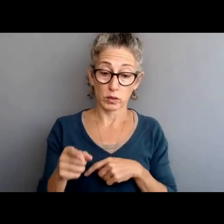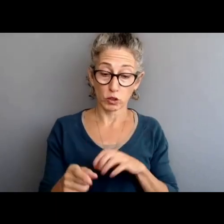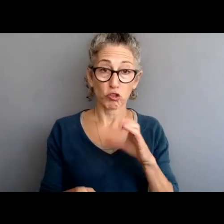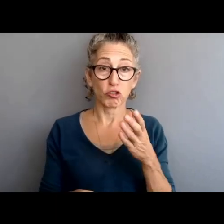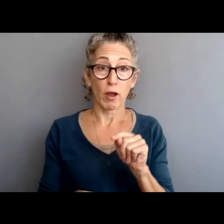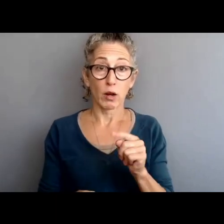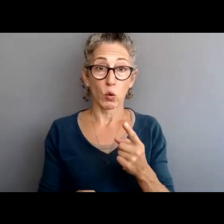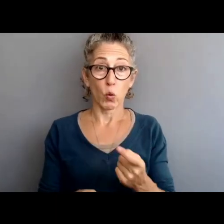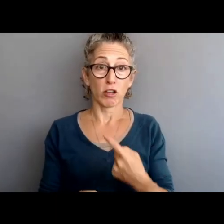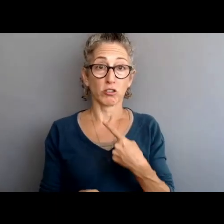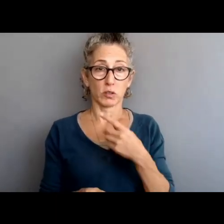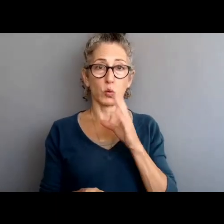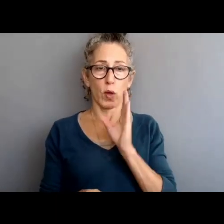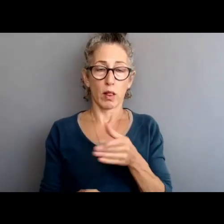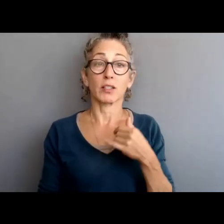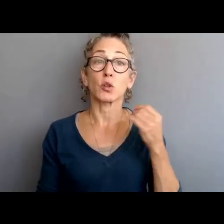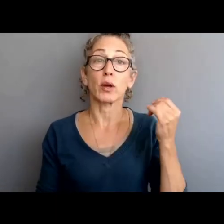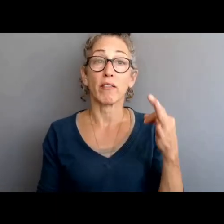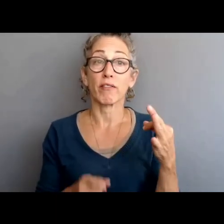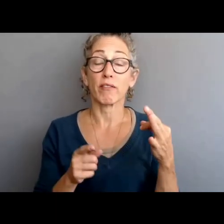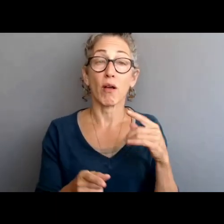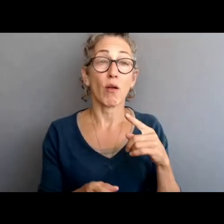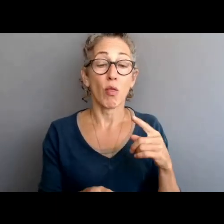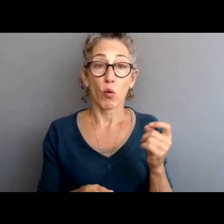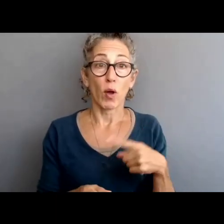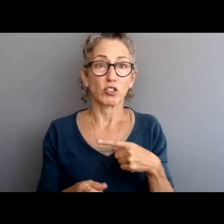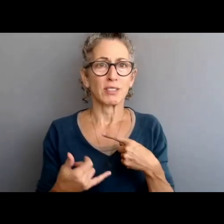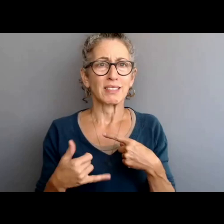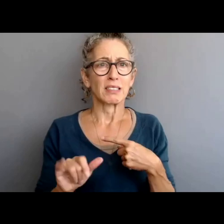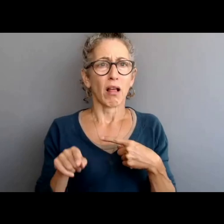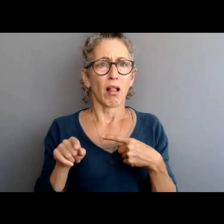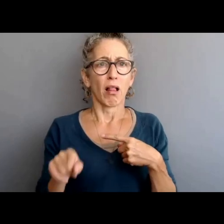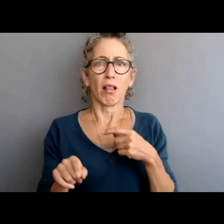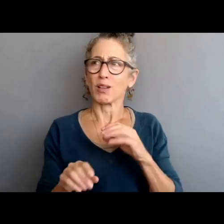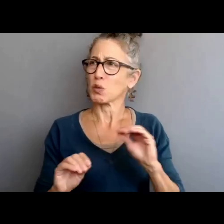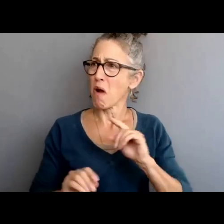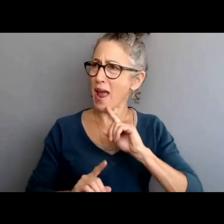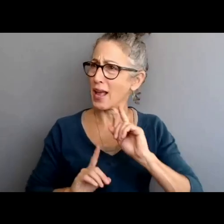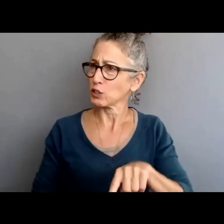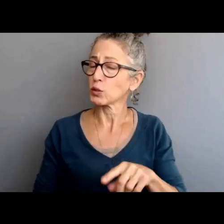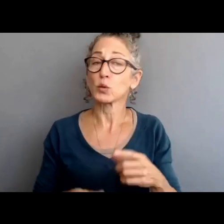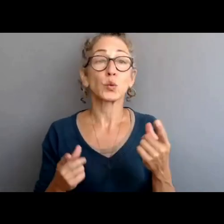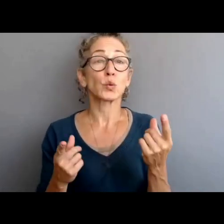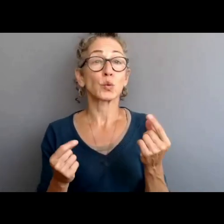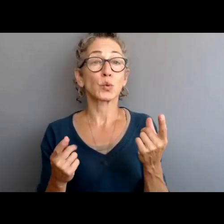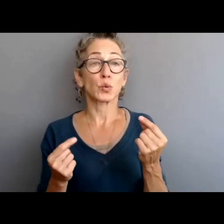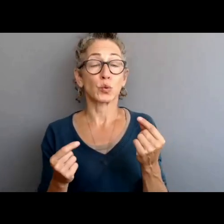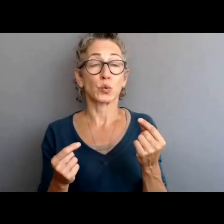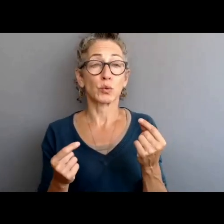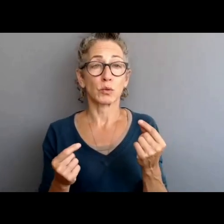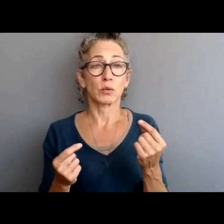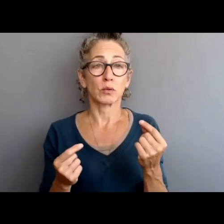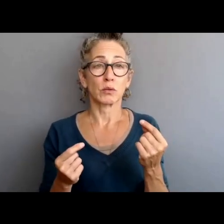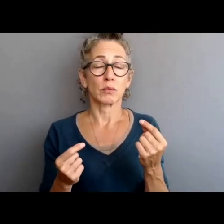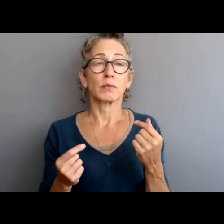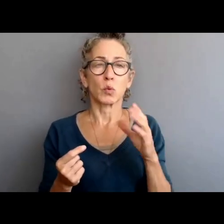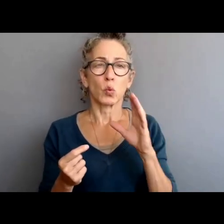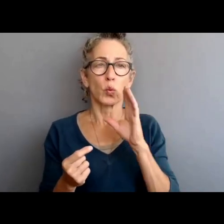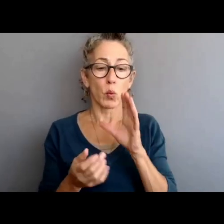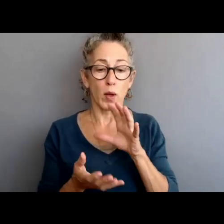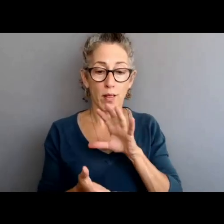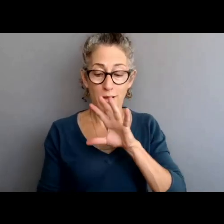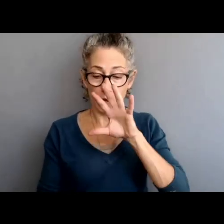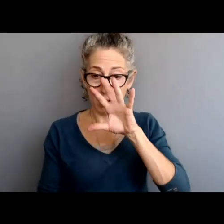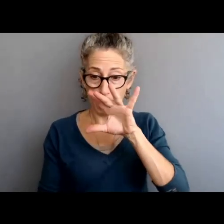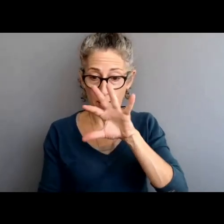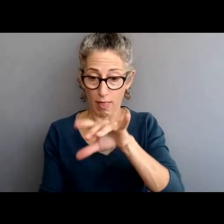If your question is not already answered by the presentation or during the questions and answers, the overall themes collected from the questions will